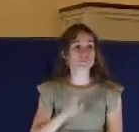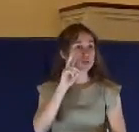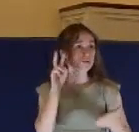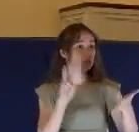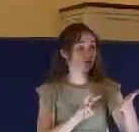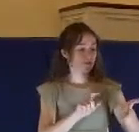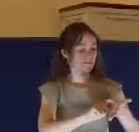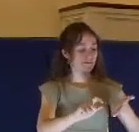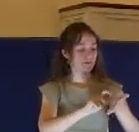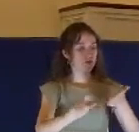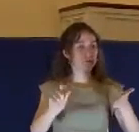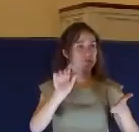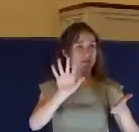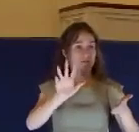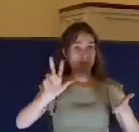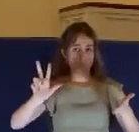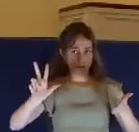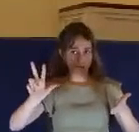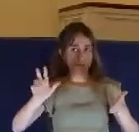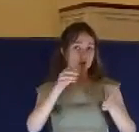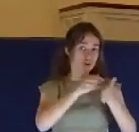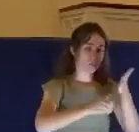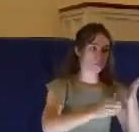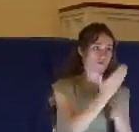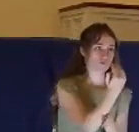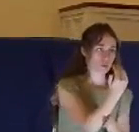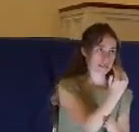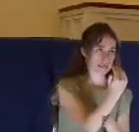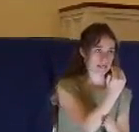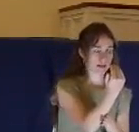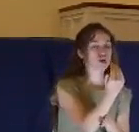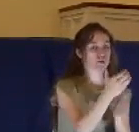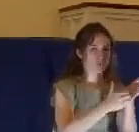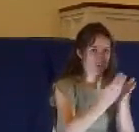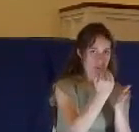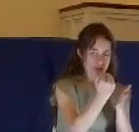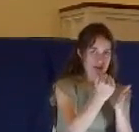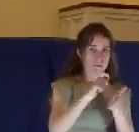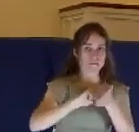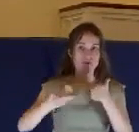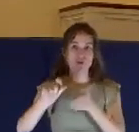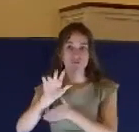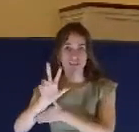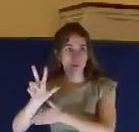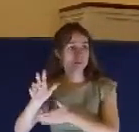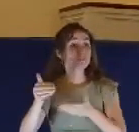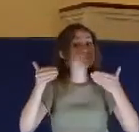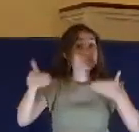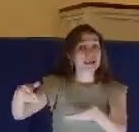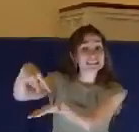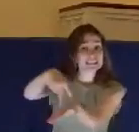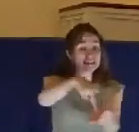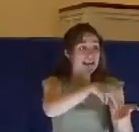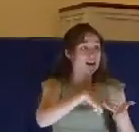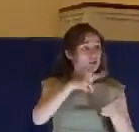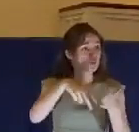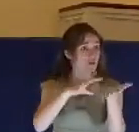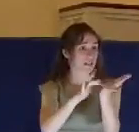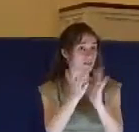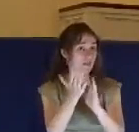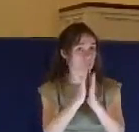at verse number 53. Mark, chapter 14, verse 53. Would you stand for the reading of God's Word